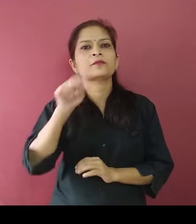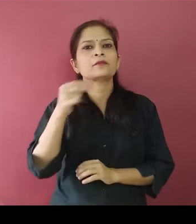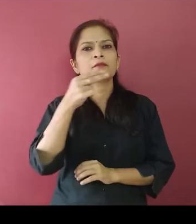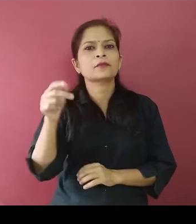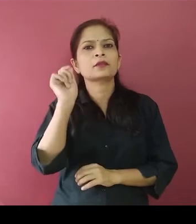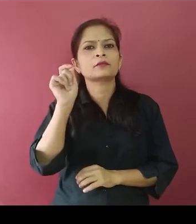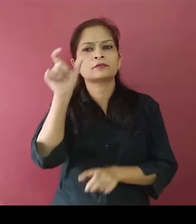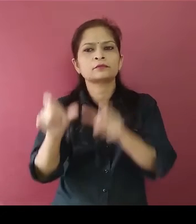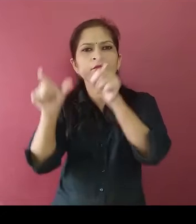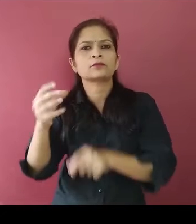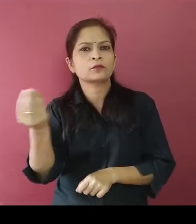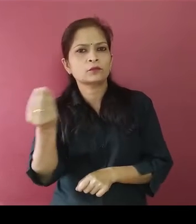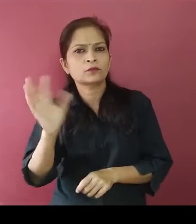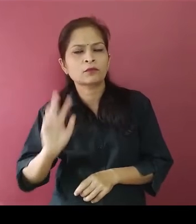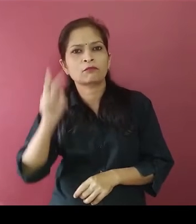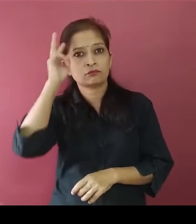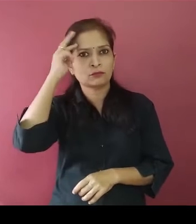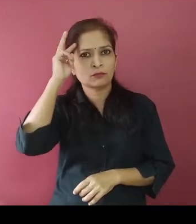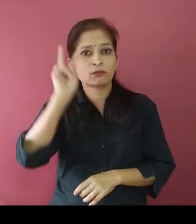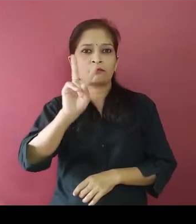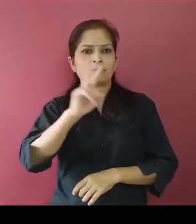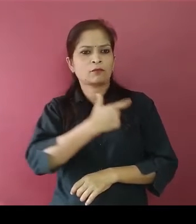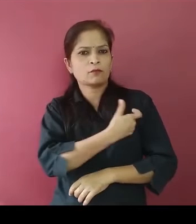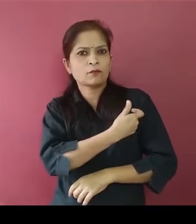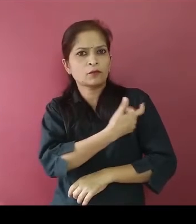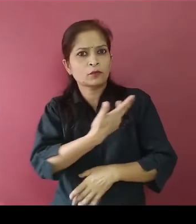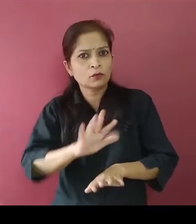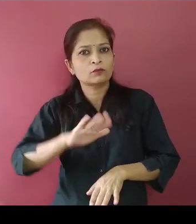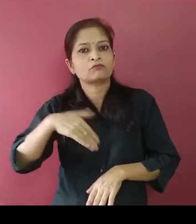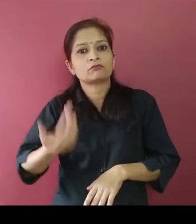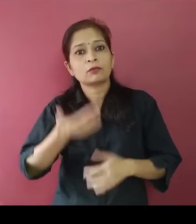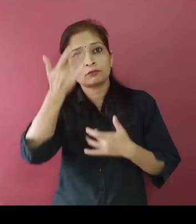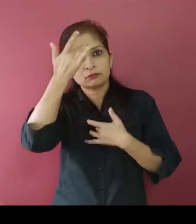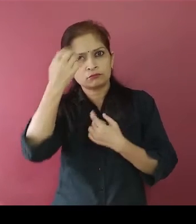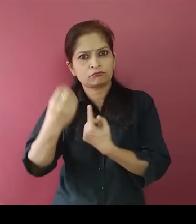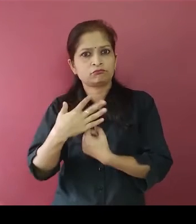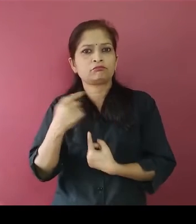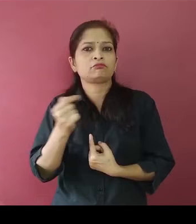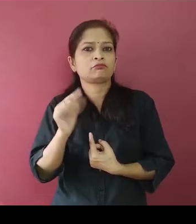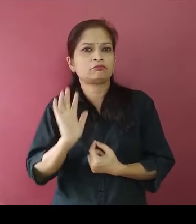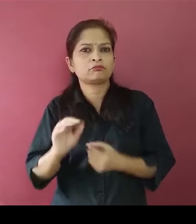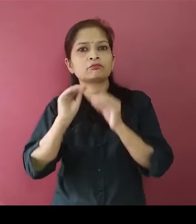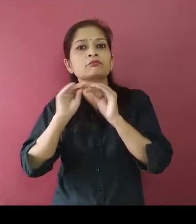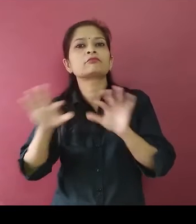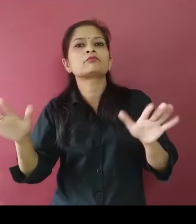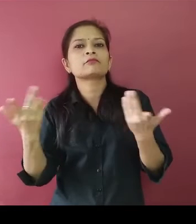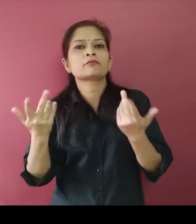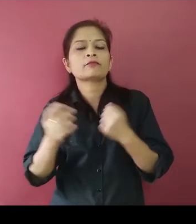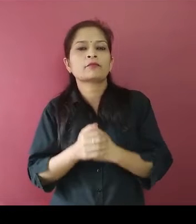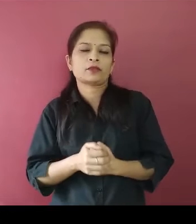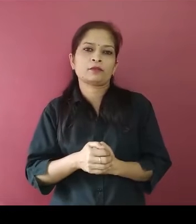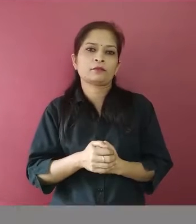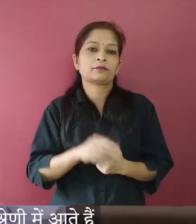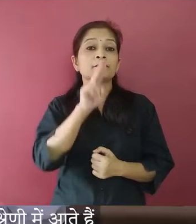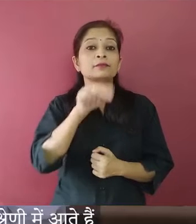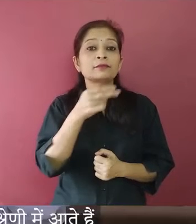Many healthcare workers are concerned about getting vaccinated or receiving their second dose. What is your message to